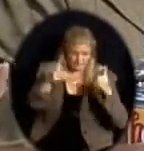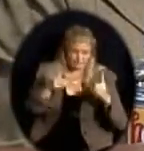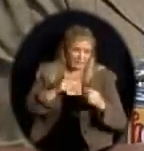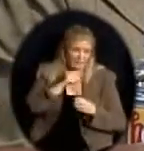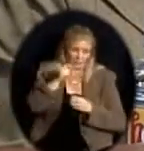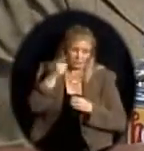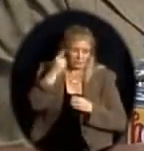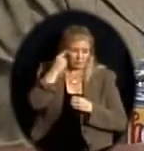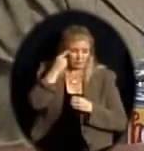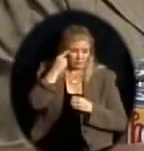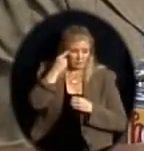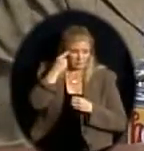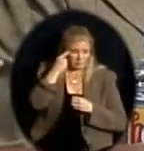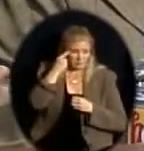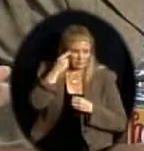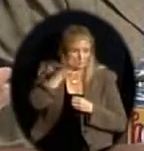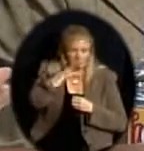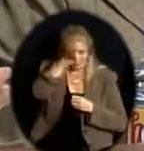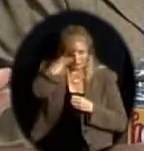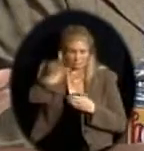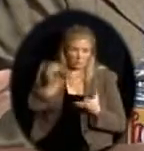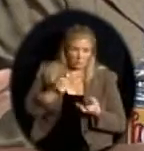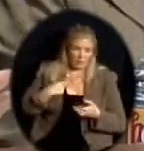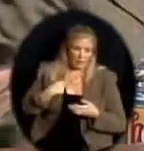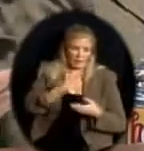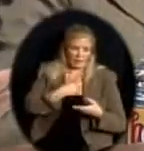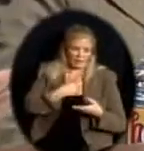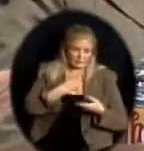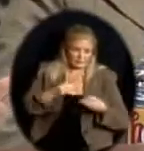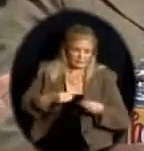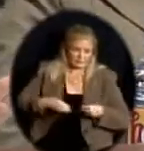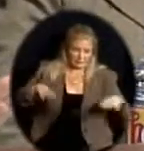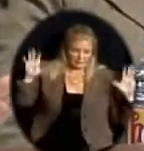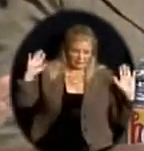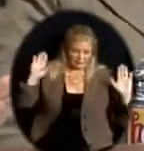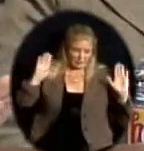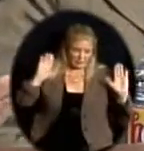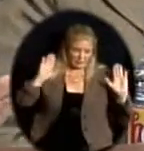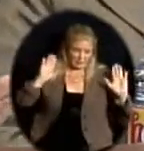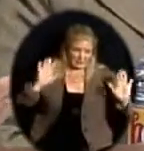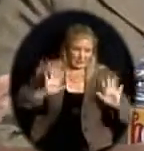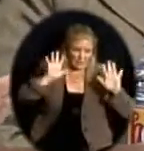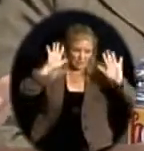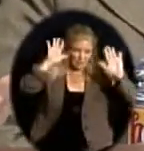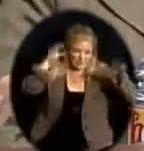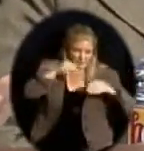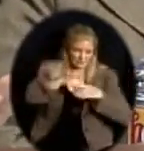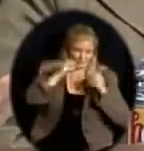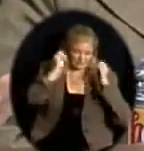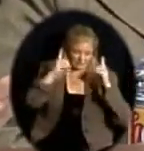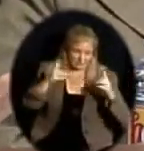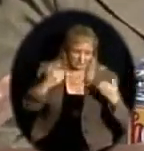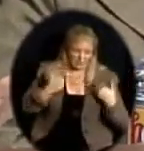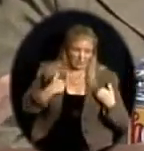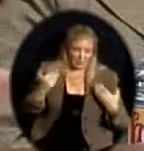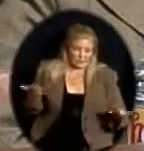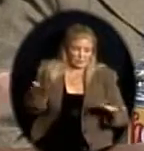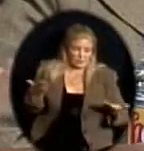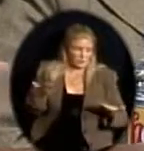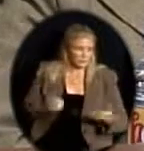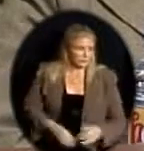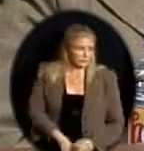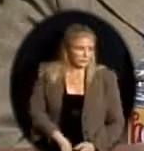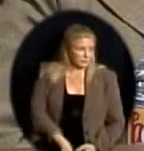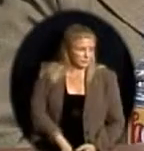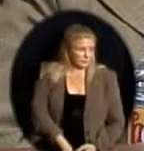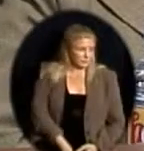community, that's even there in this state. You know, we could take a look at other states and go that direction, but I don't think that's what we necessarily want to